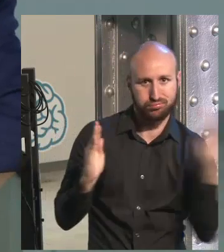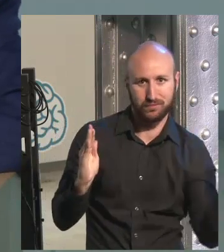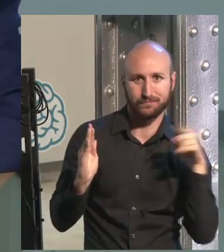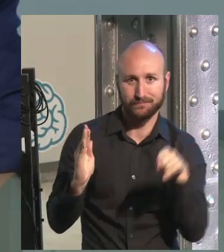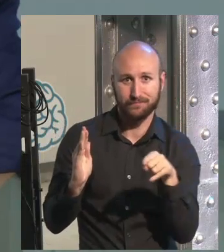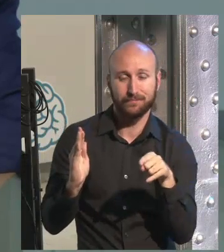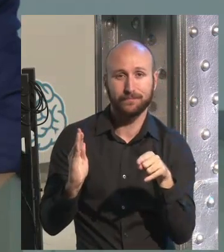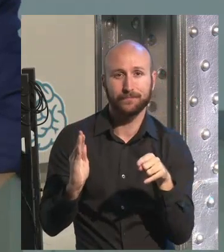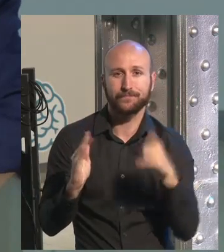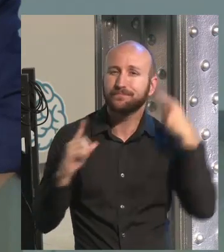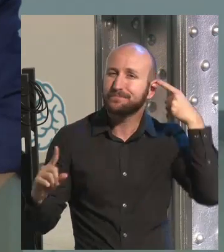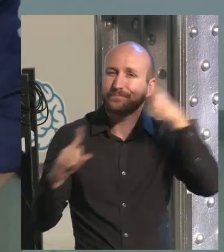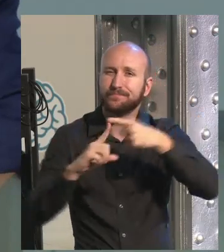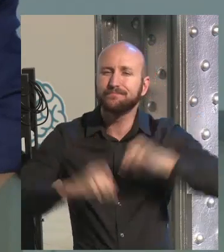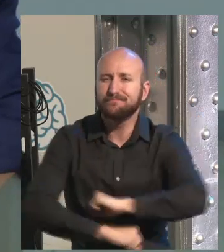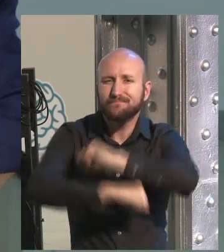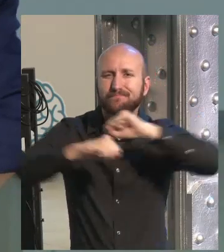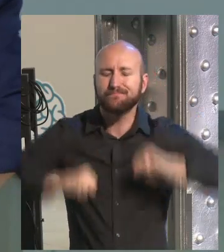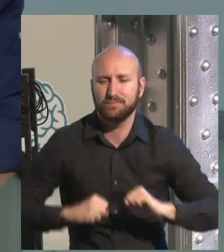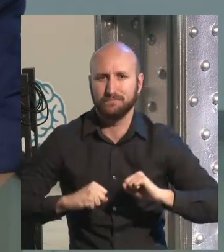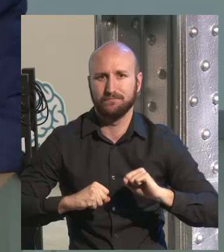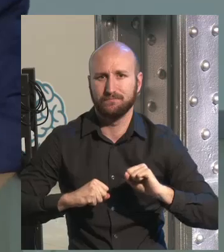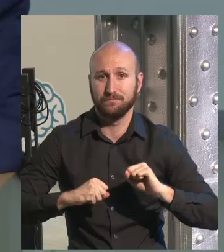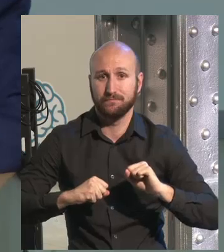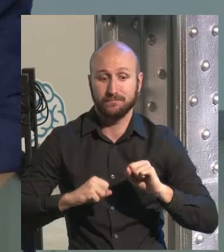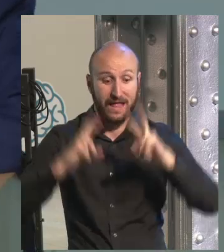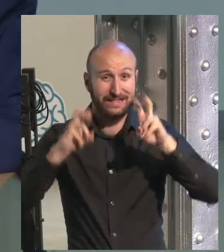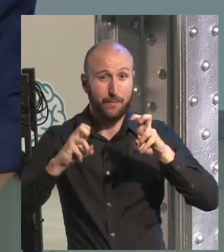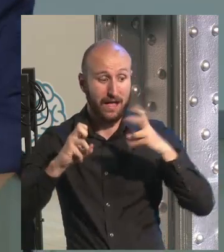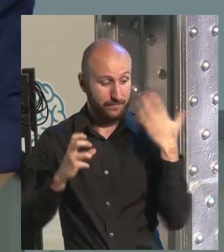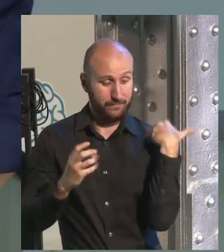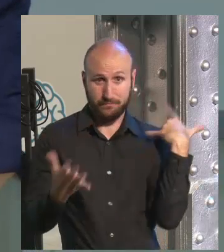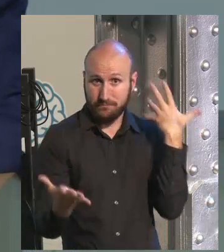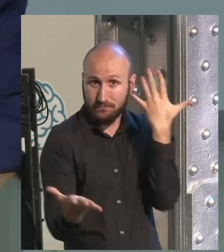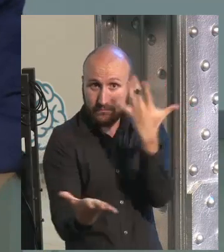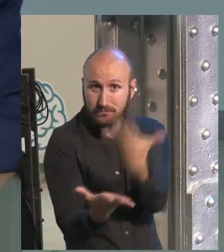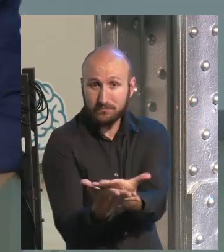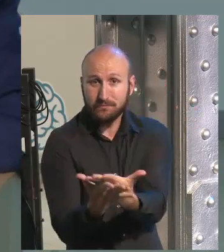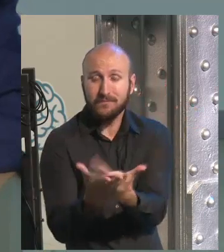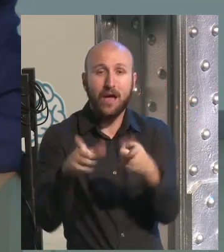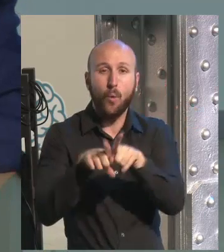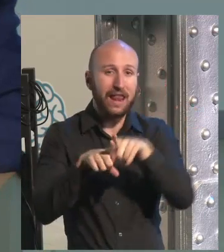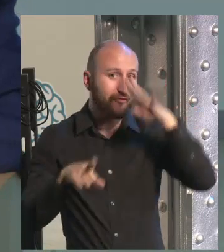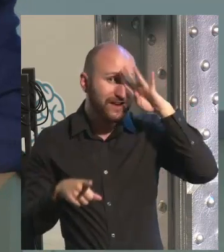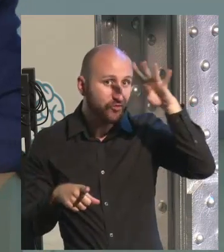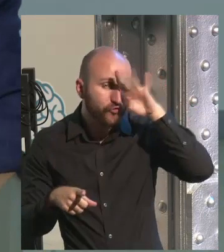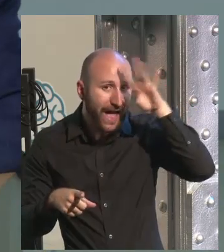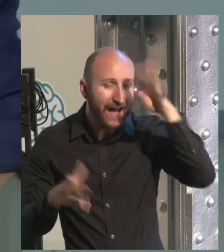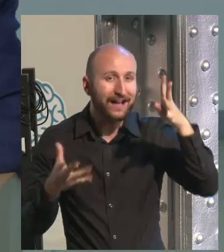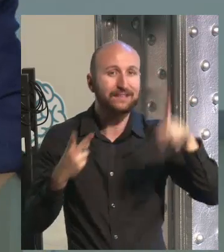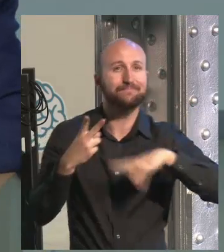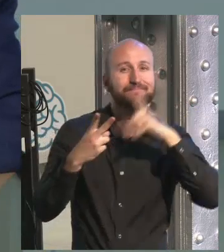around and all going through the society when we try to anchor in a solid way what we had until